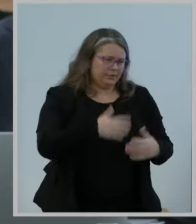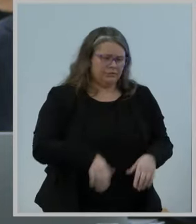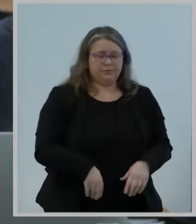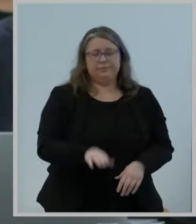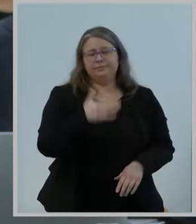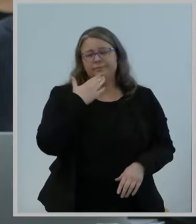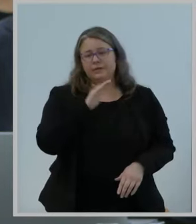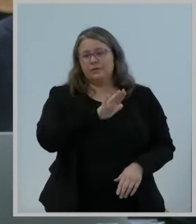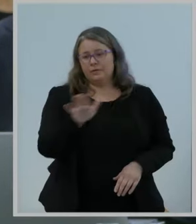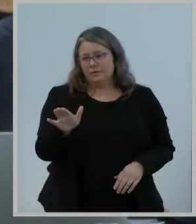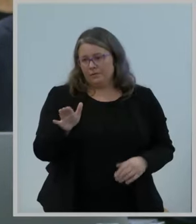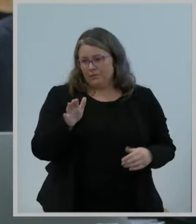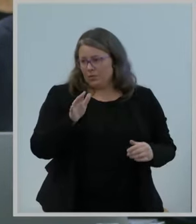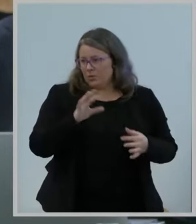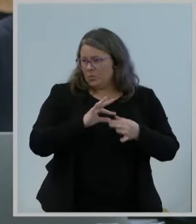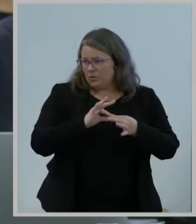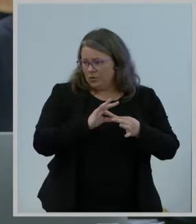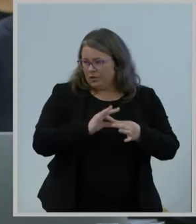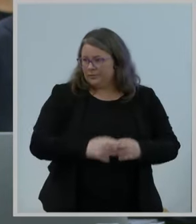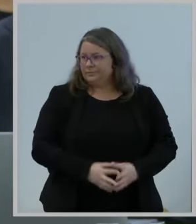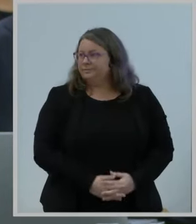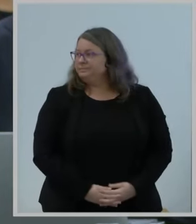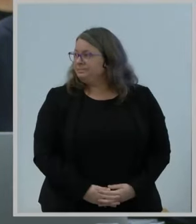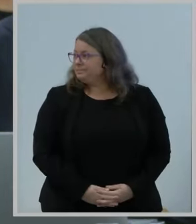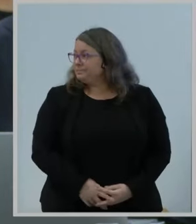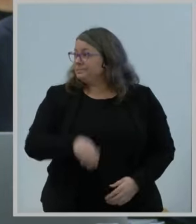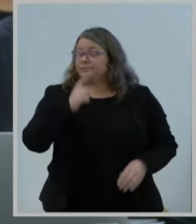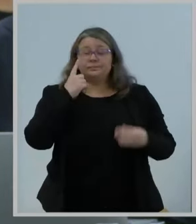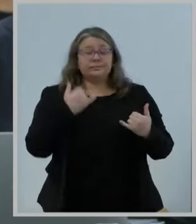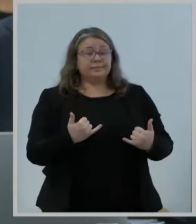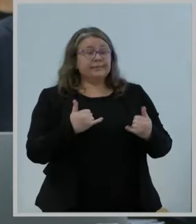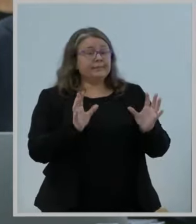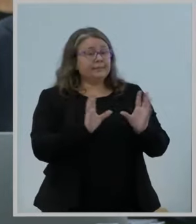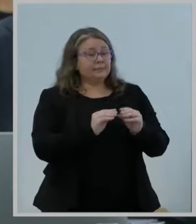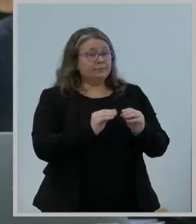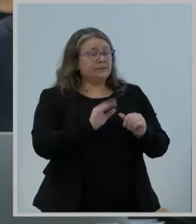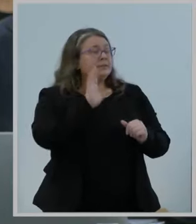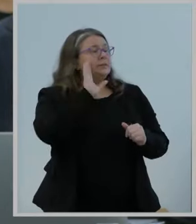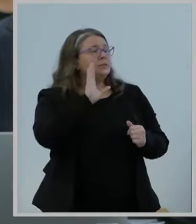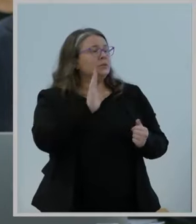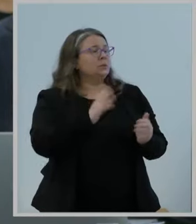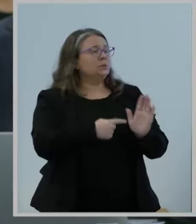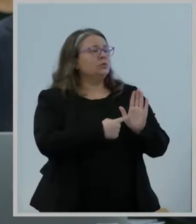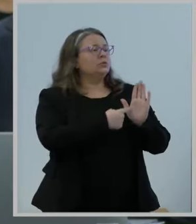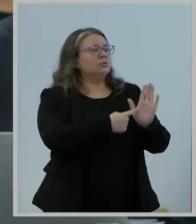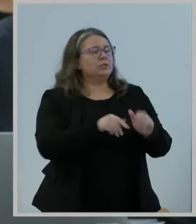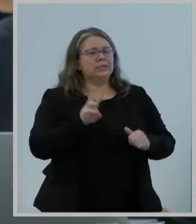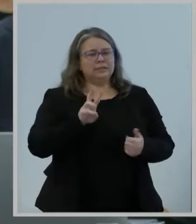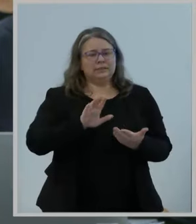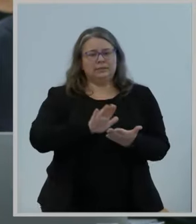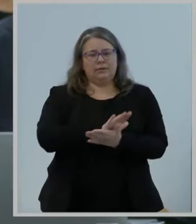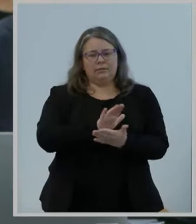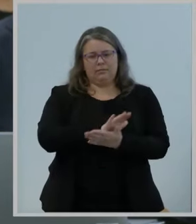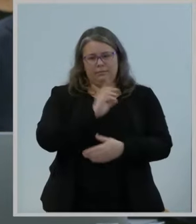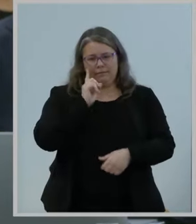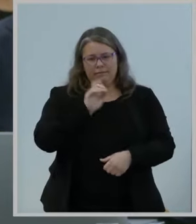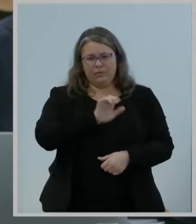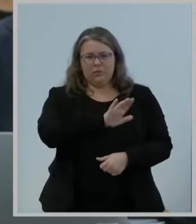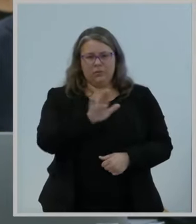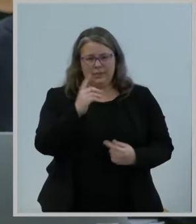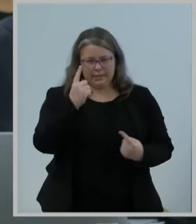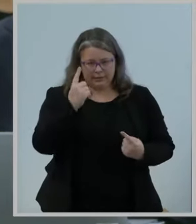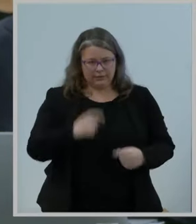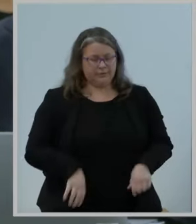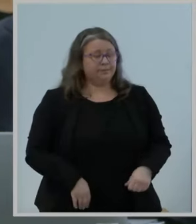For today's meeting, you will hear six items for your consideration. First, you will consider a notice of proposed